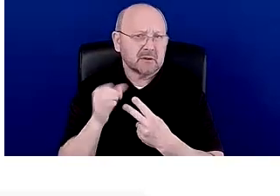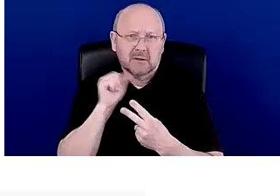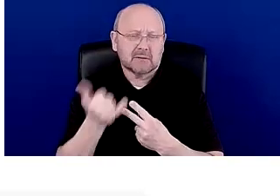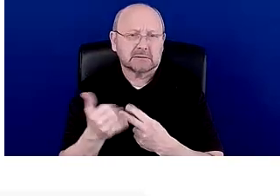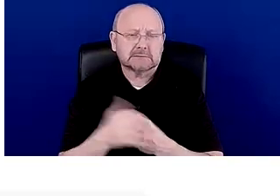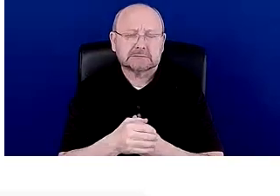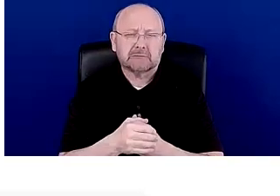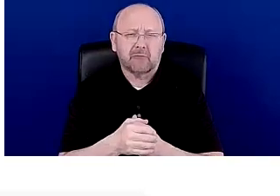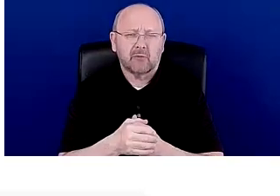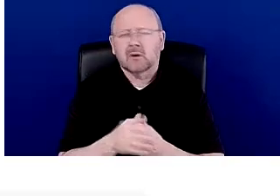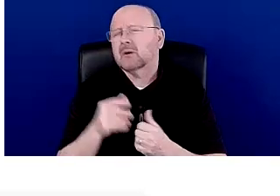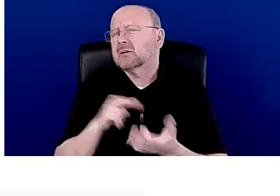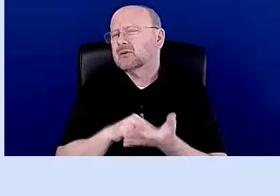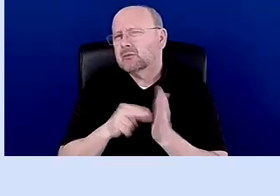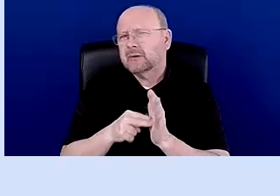what do you mean request?